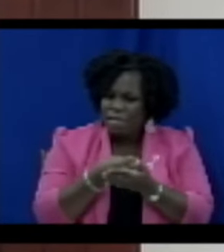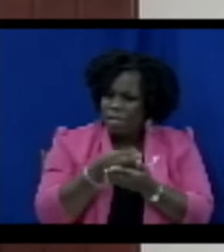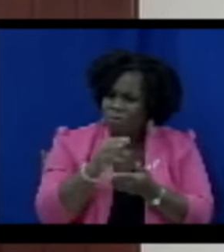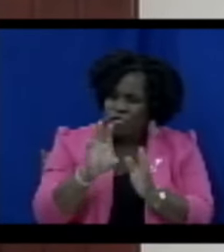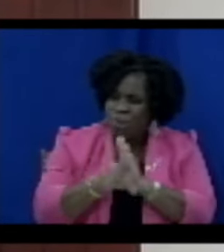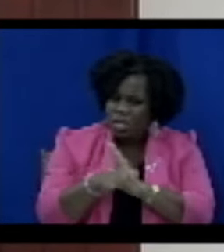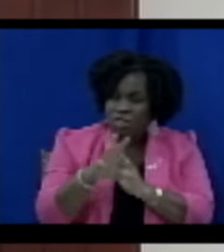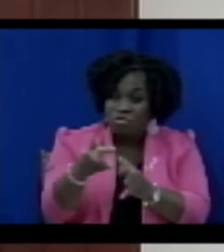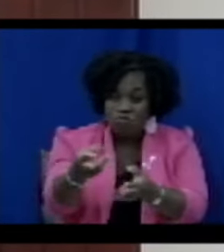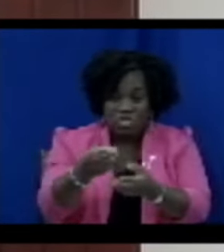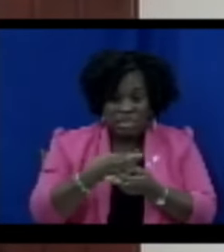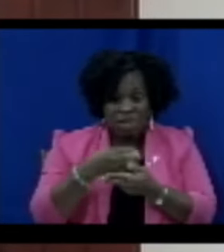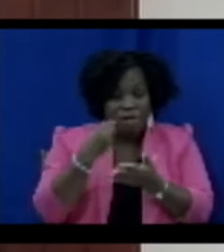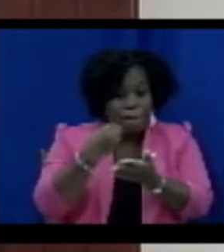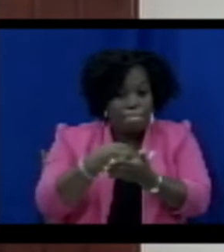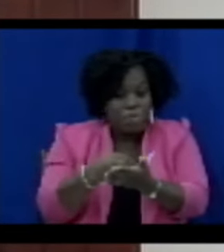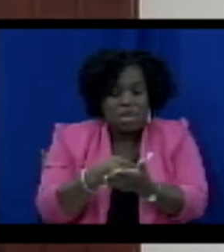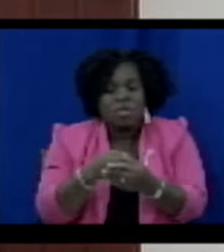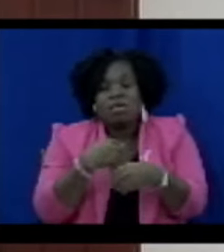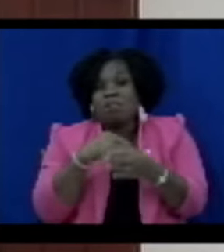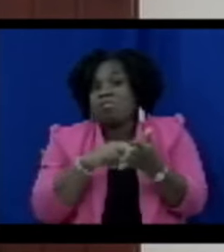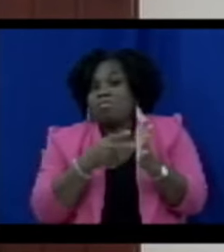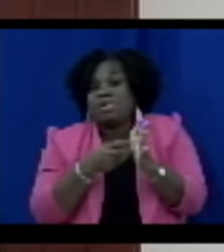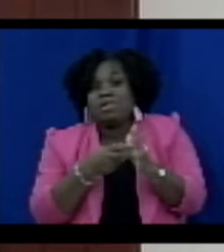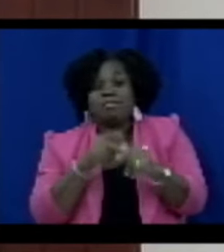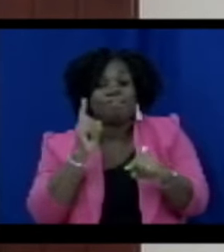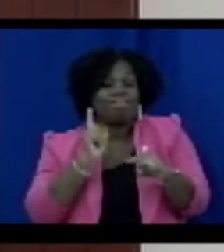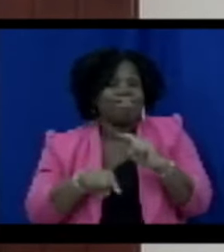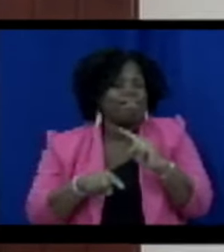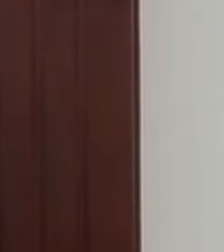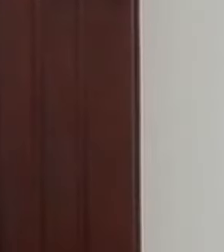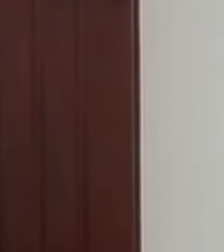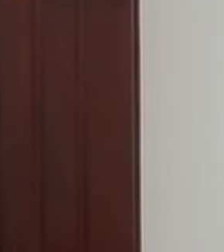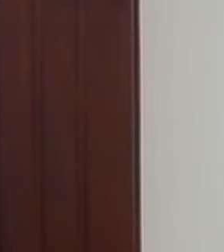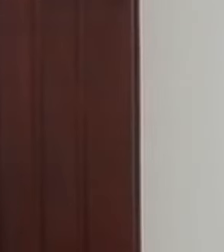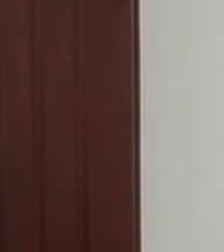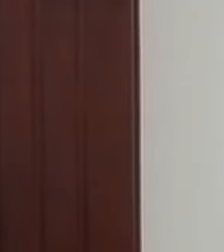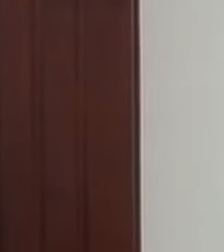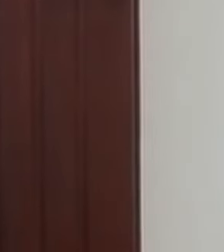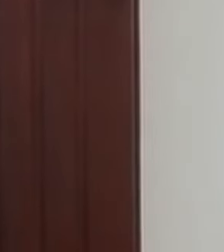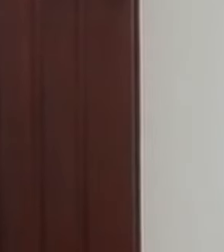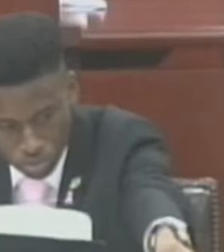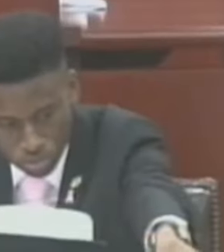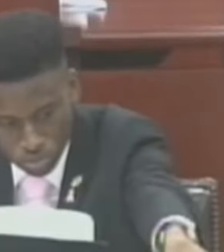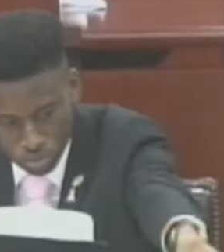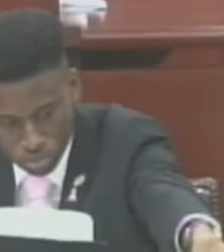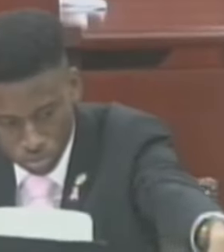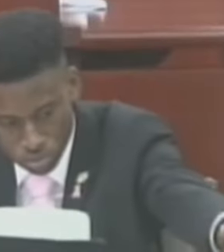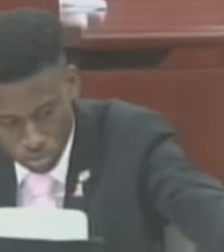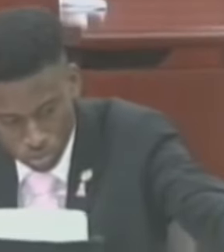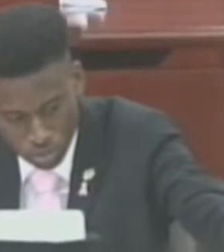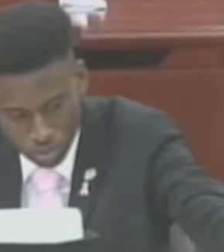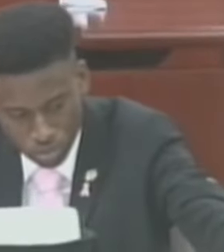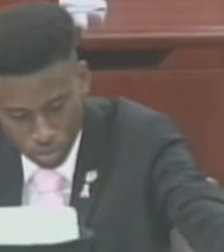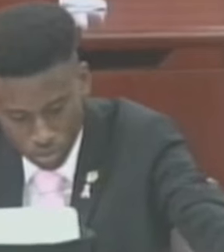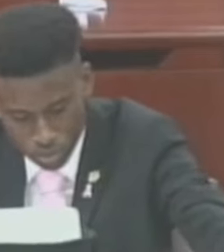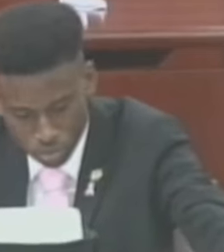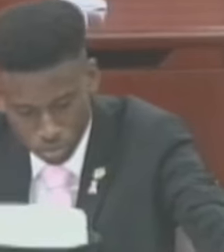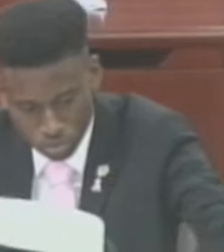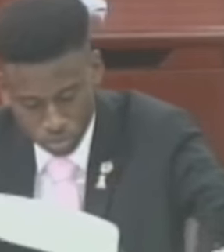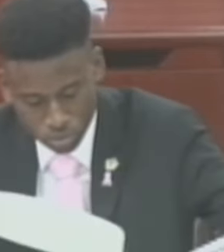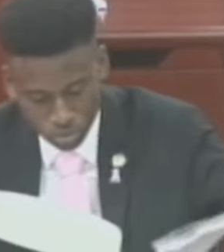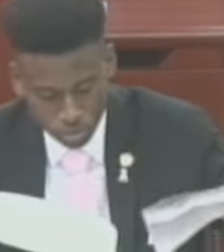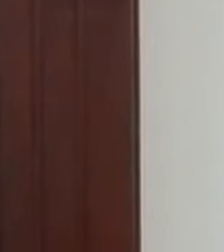disincentive to engage in criminal activities in the first place. Three, many criminals use their